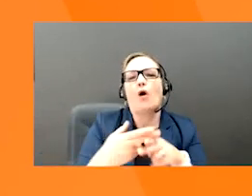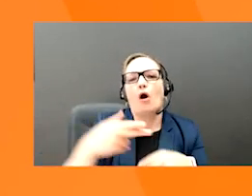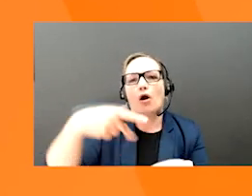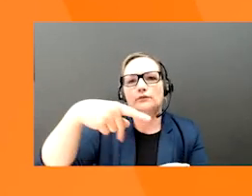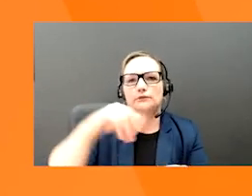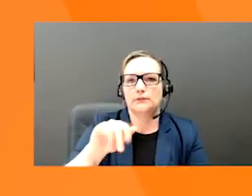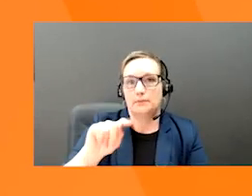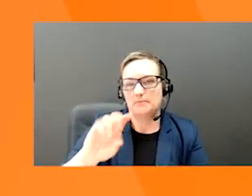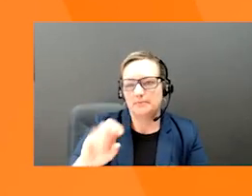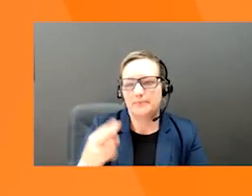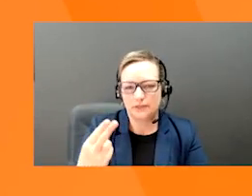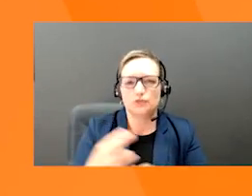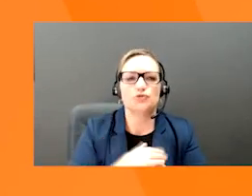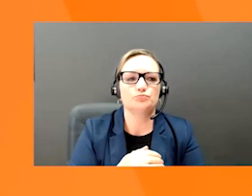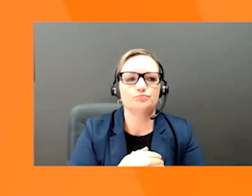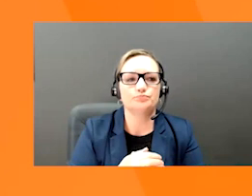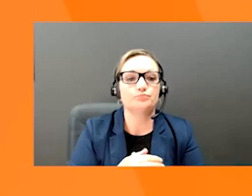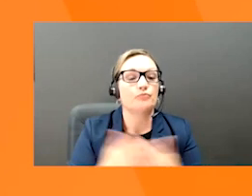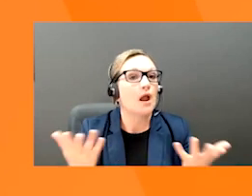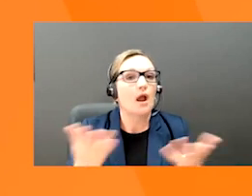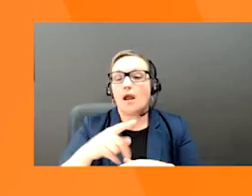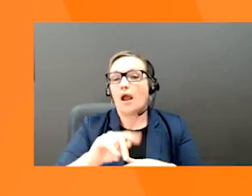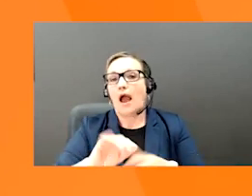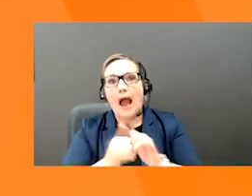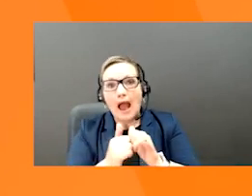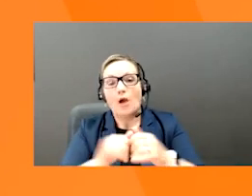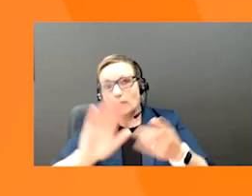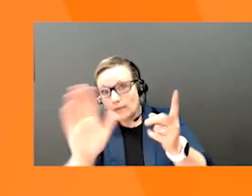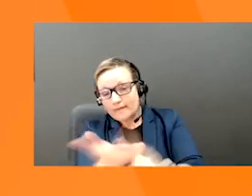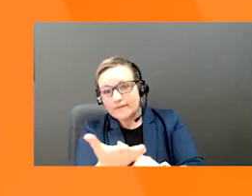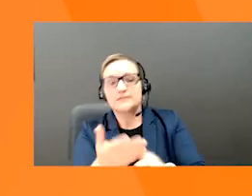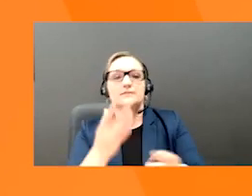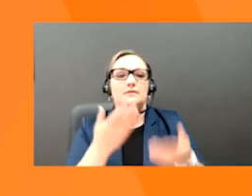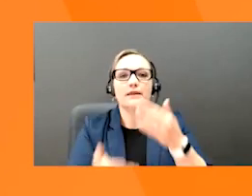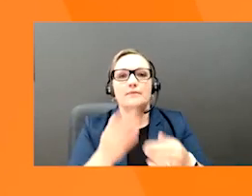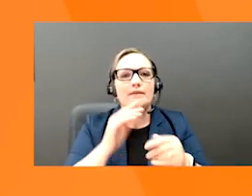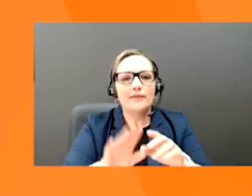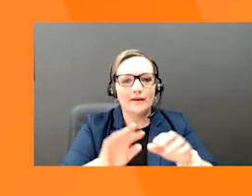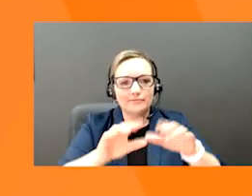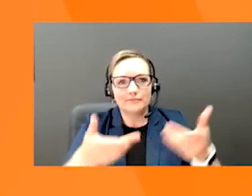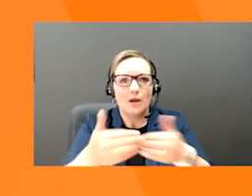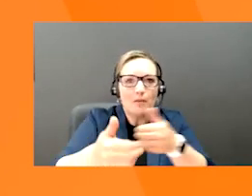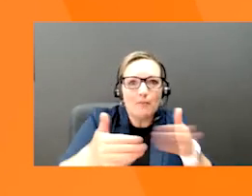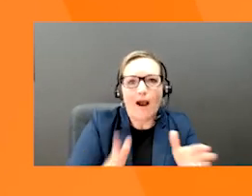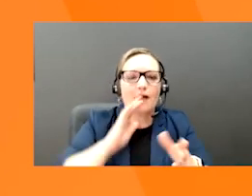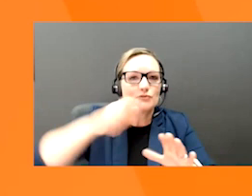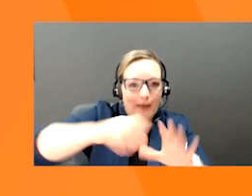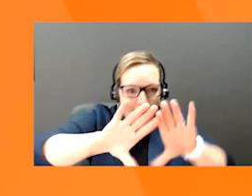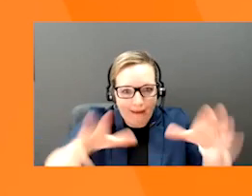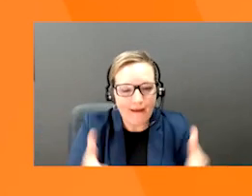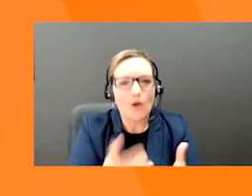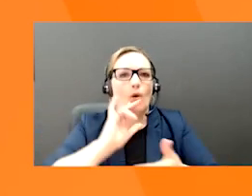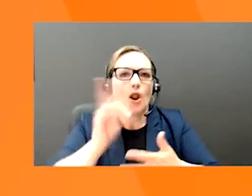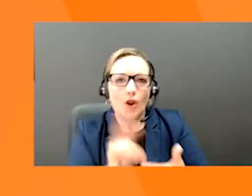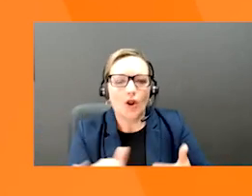many ways to do that, including making your packaging stand out, outlining convenience, and telling a compelling story of your product, to name a few.